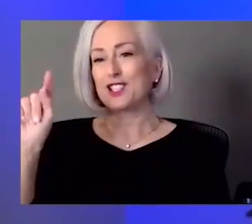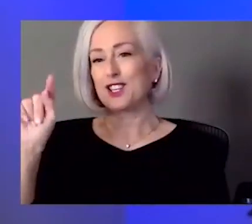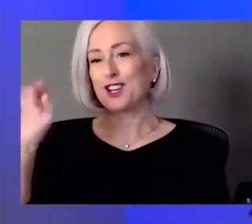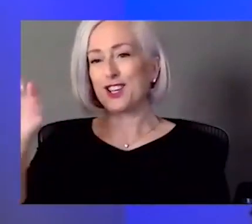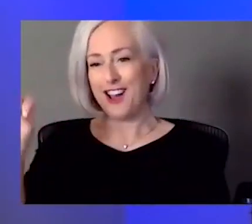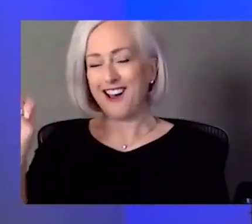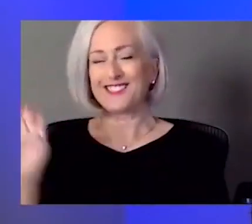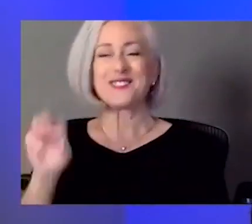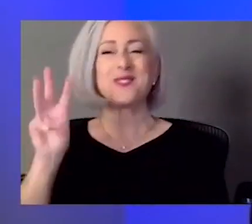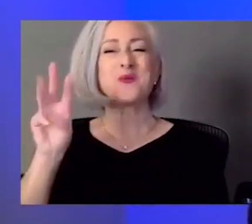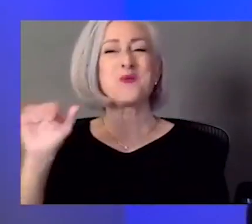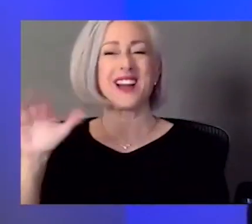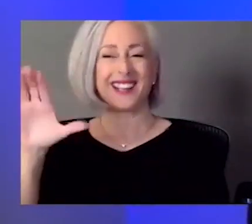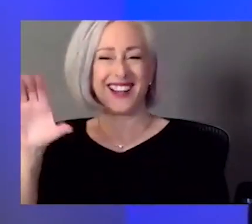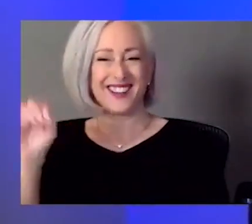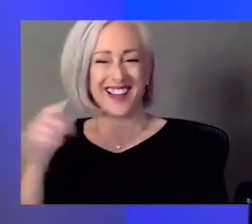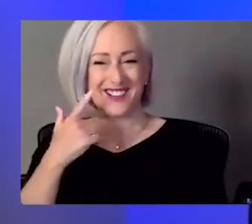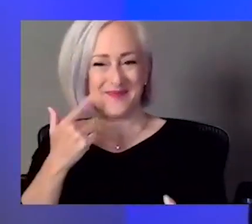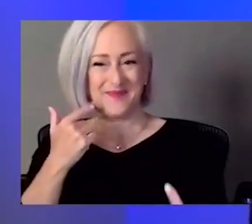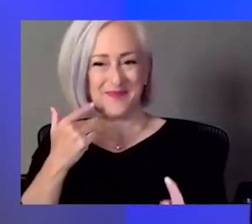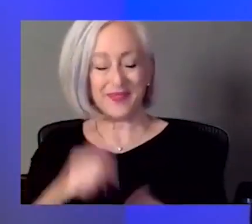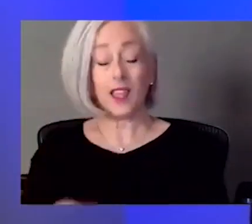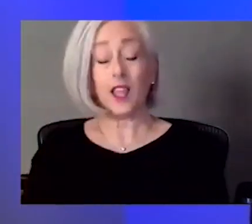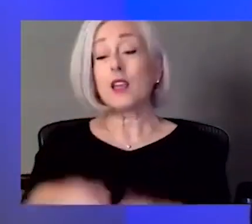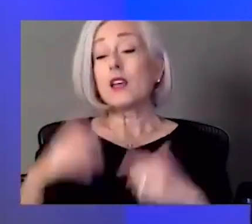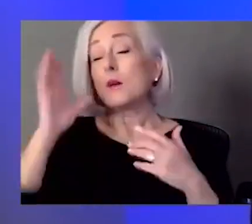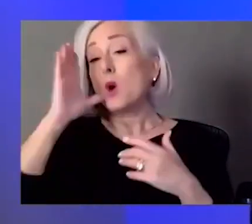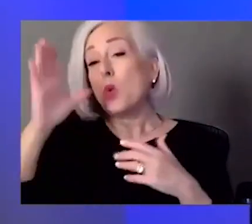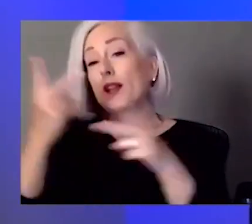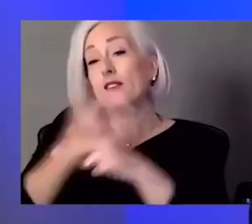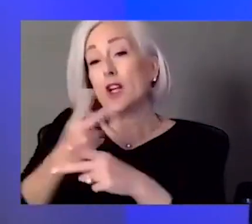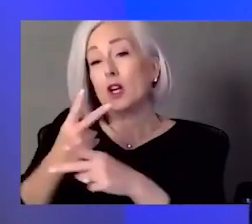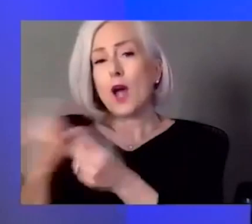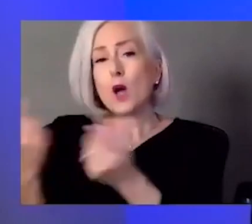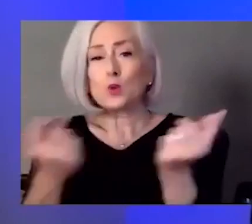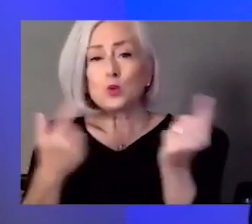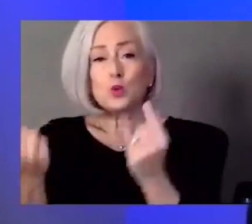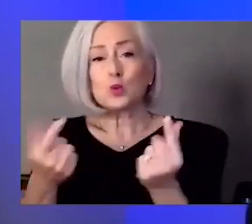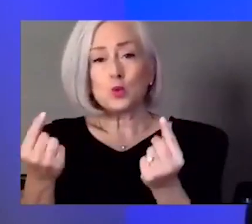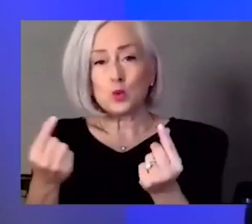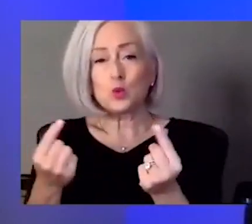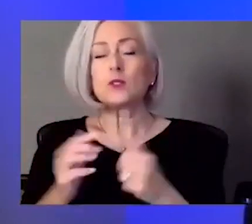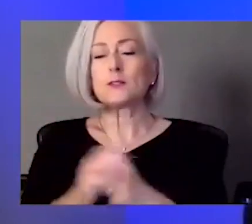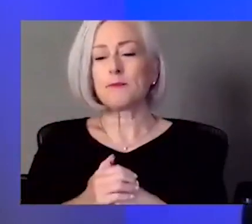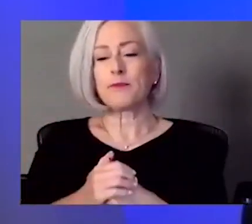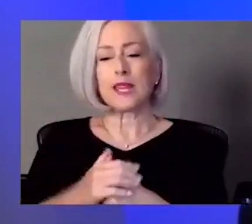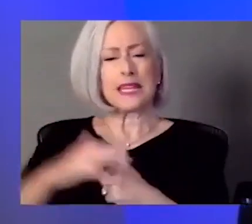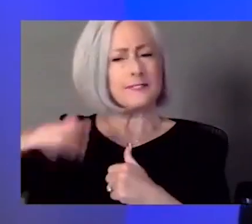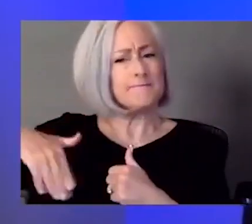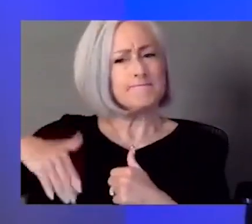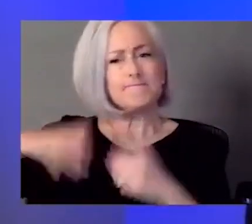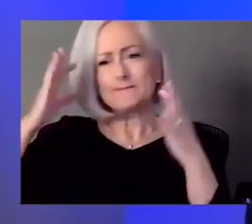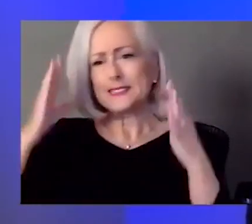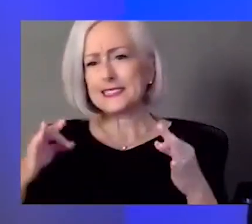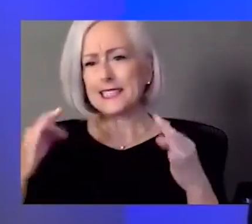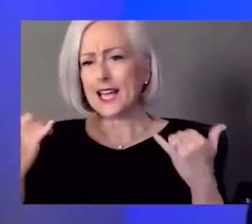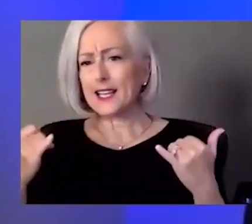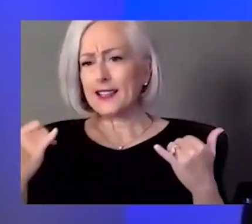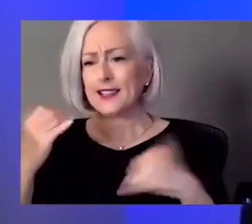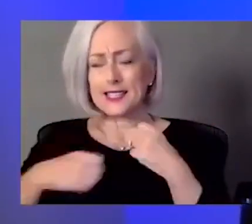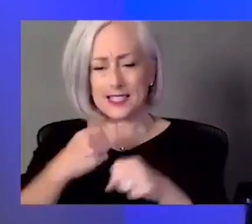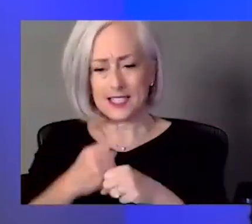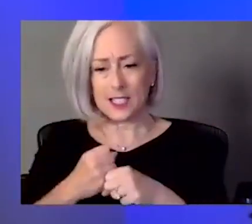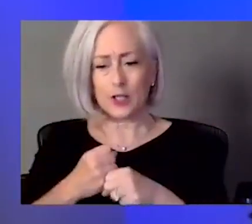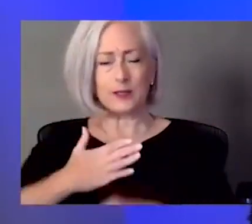I'm going to figure out exactly what to do. I haven't put together anything this year. Our church isn't doing